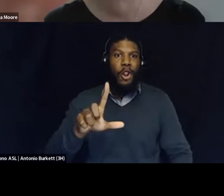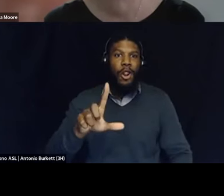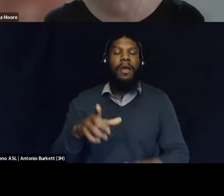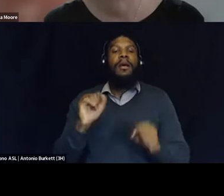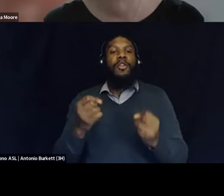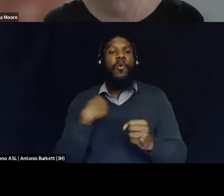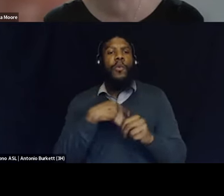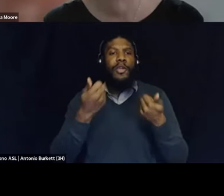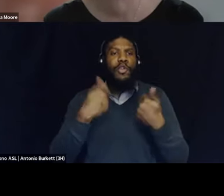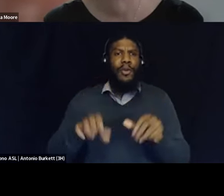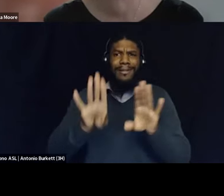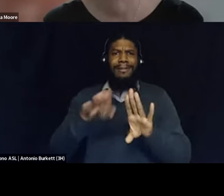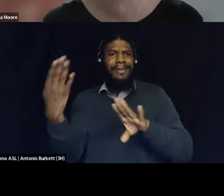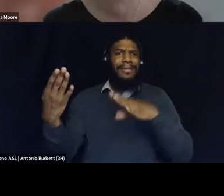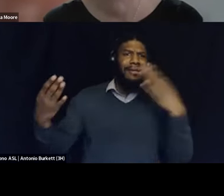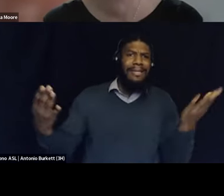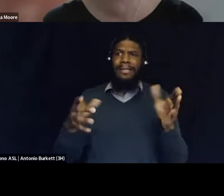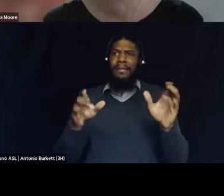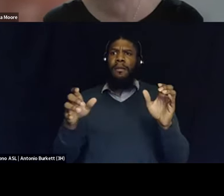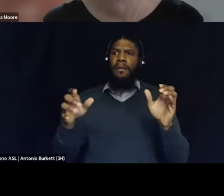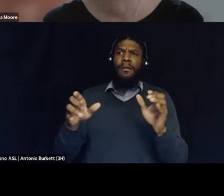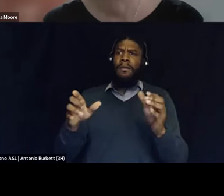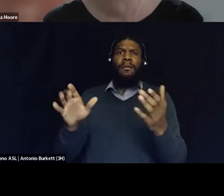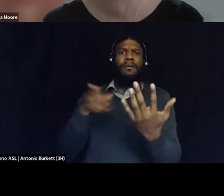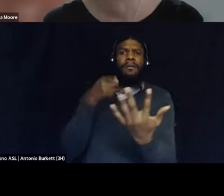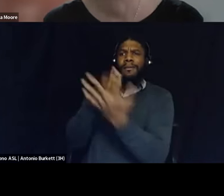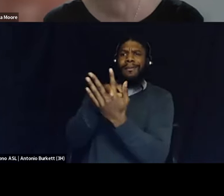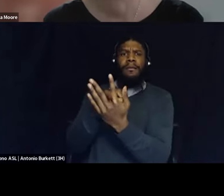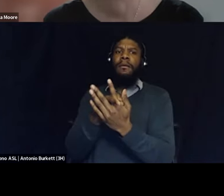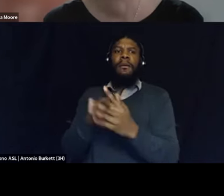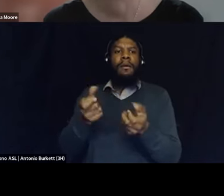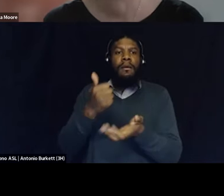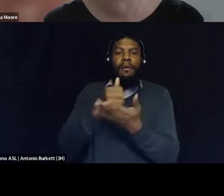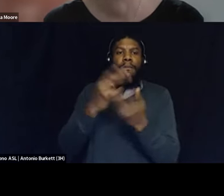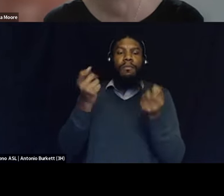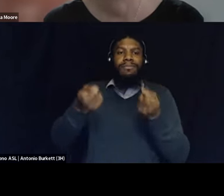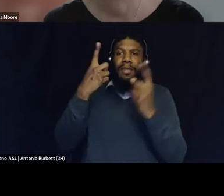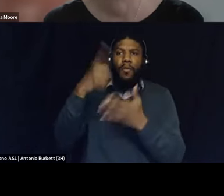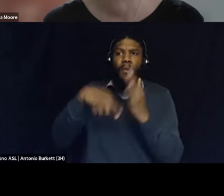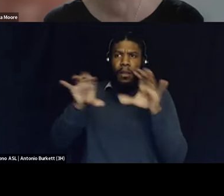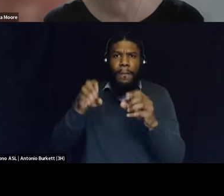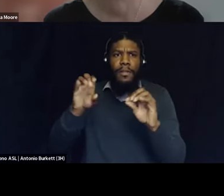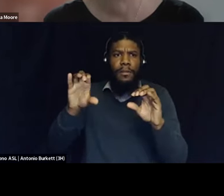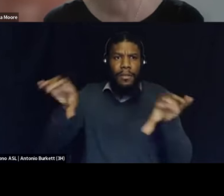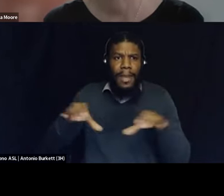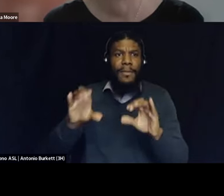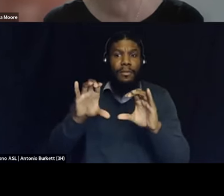back the veil make sure to expose these companies for what they're really doing and then being able to organize and push back